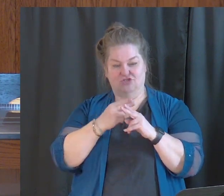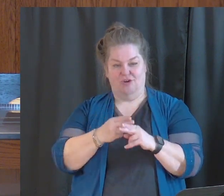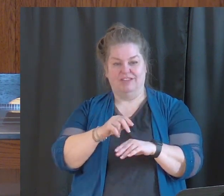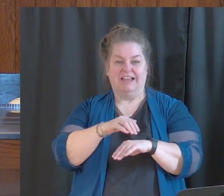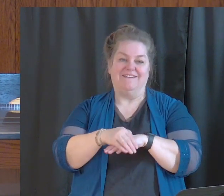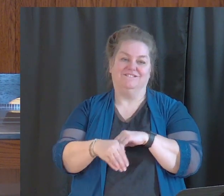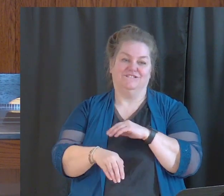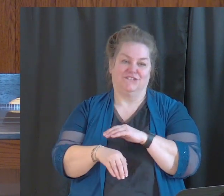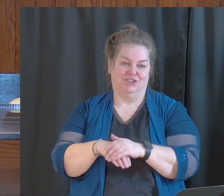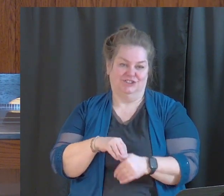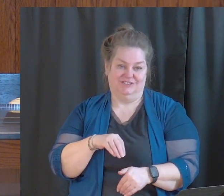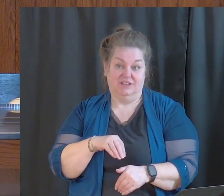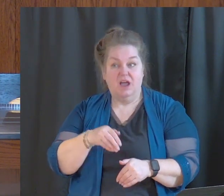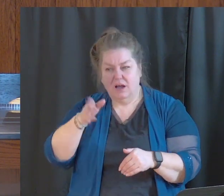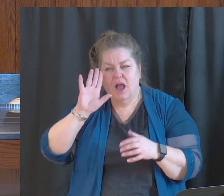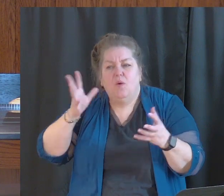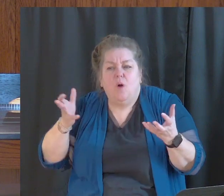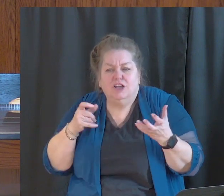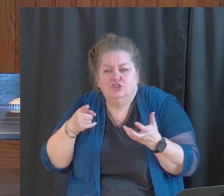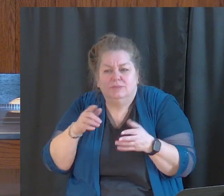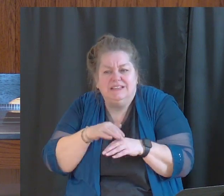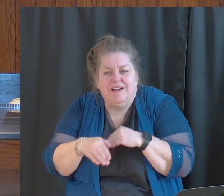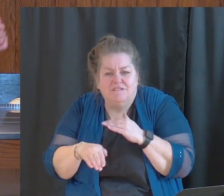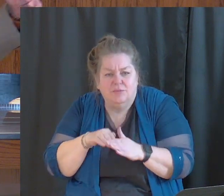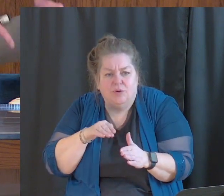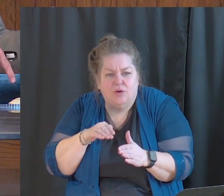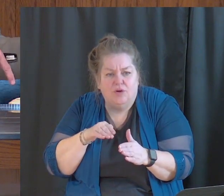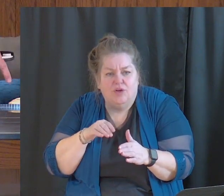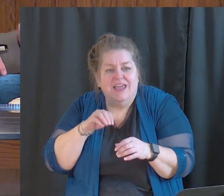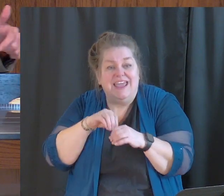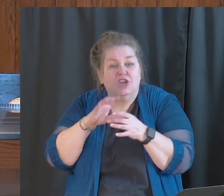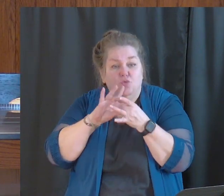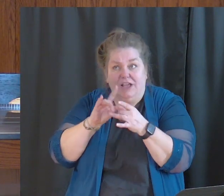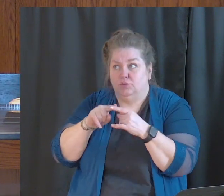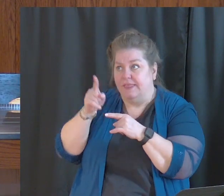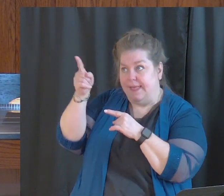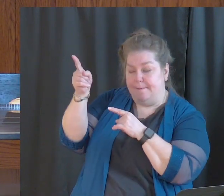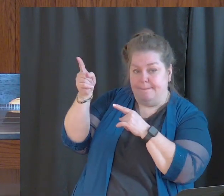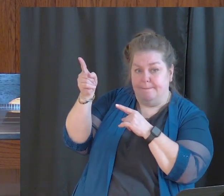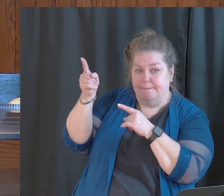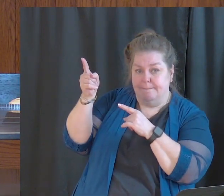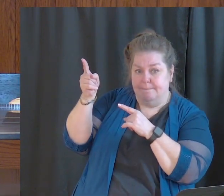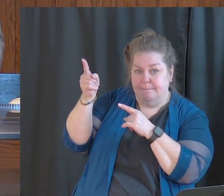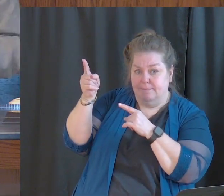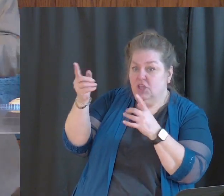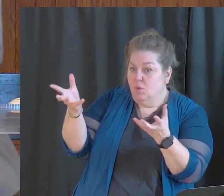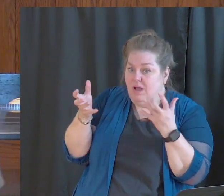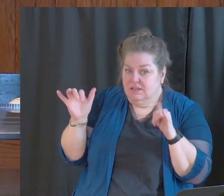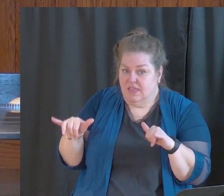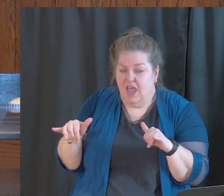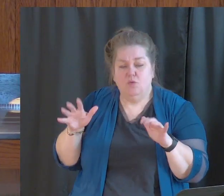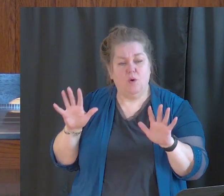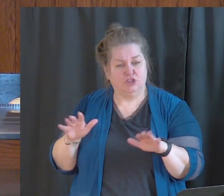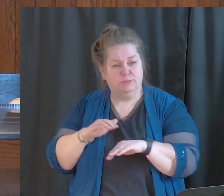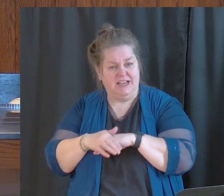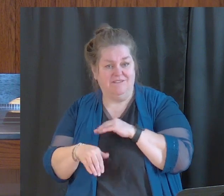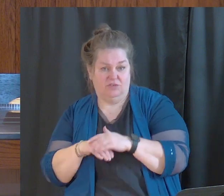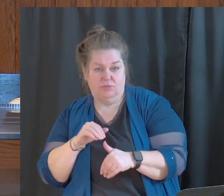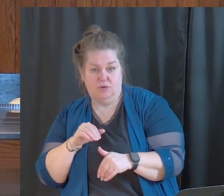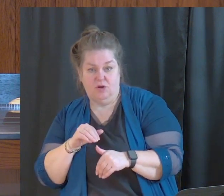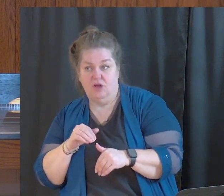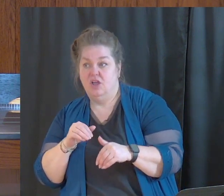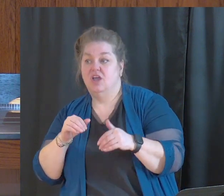God wants us to be comfortable in our relationship with Him. God wants us to be